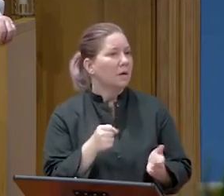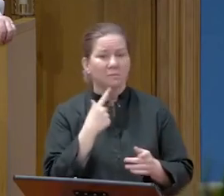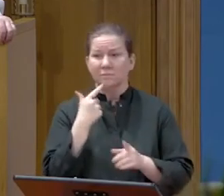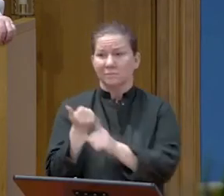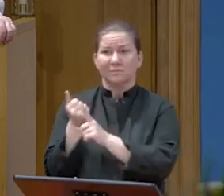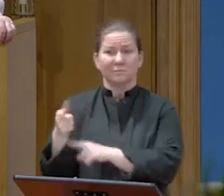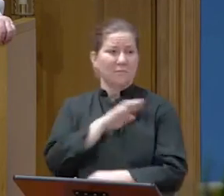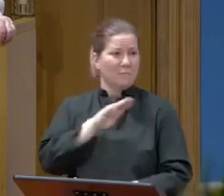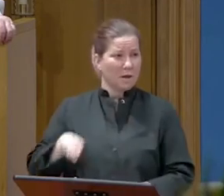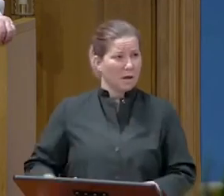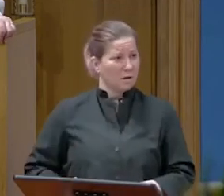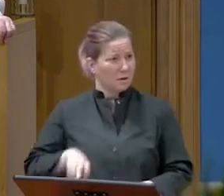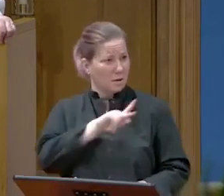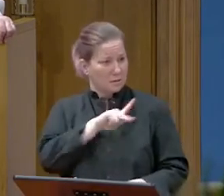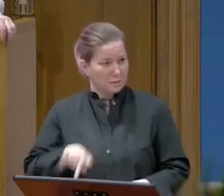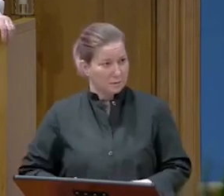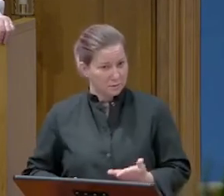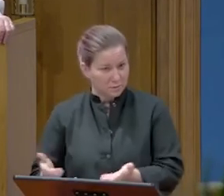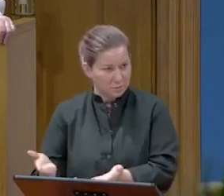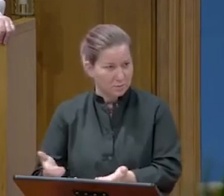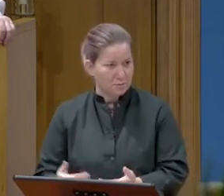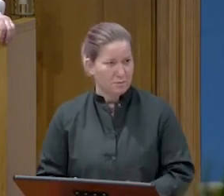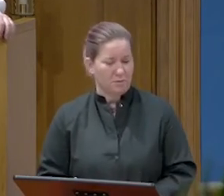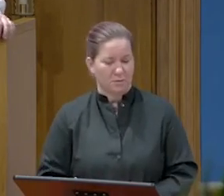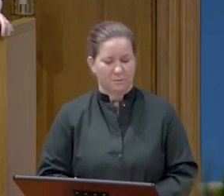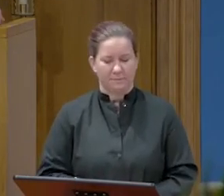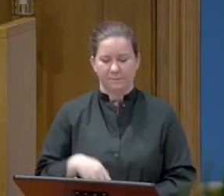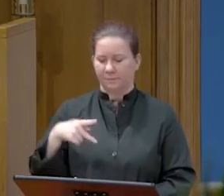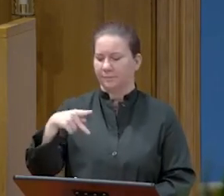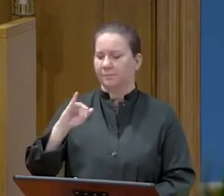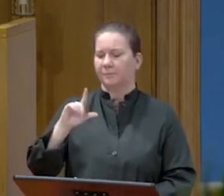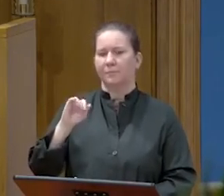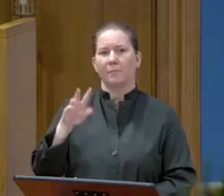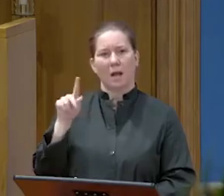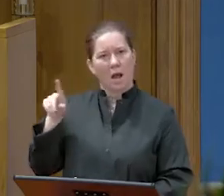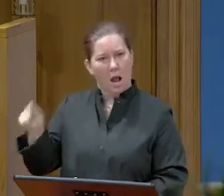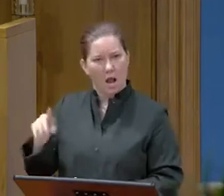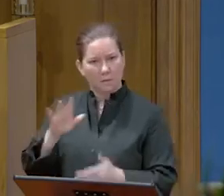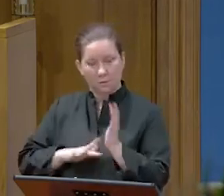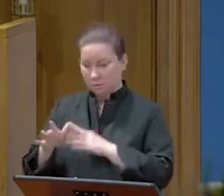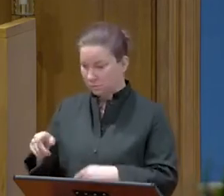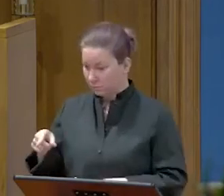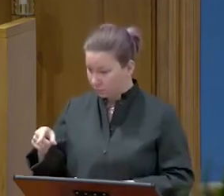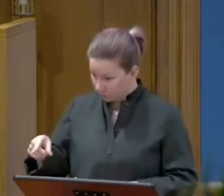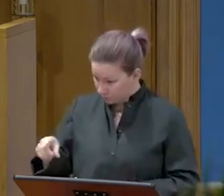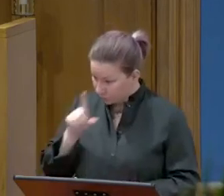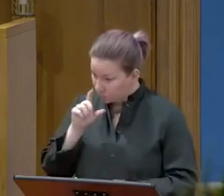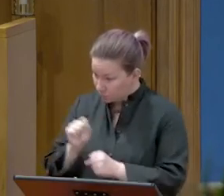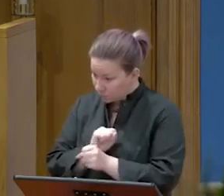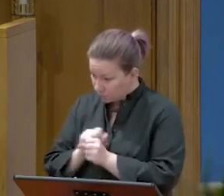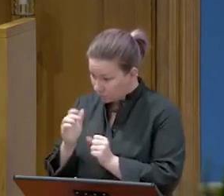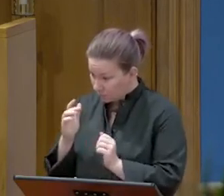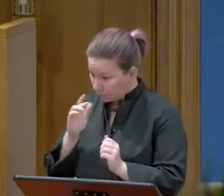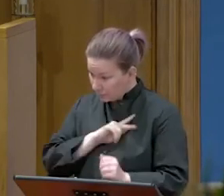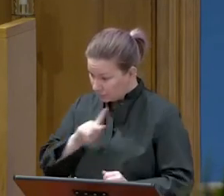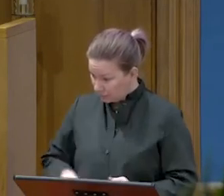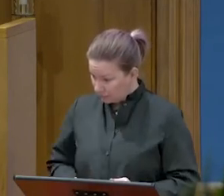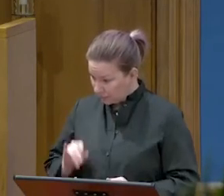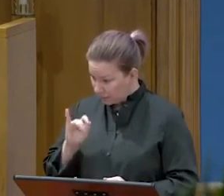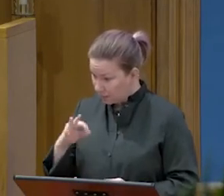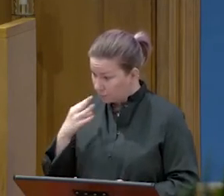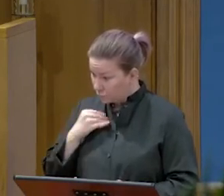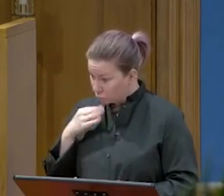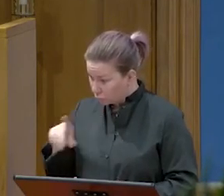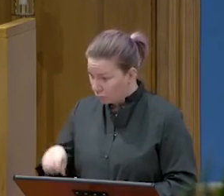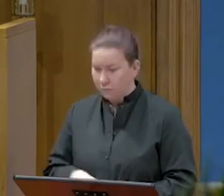Messiah, a king. Then Pilate asked him, Are you the king of the Jews? He answered,